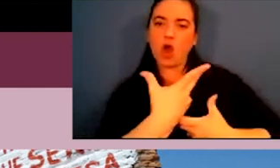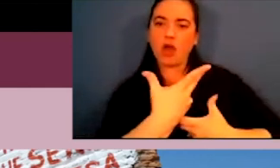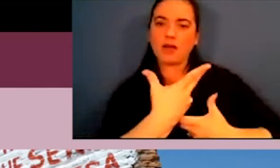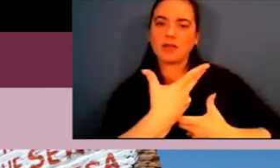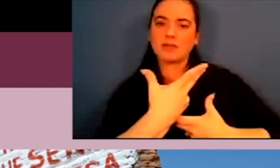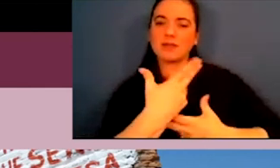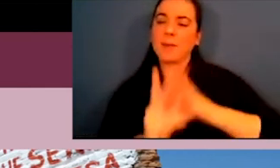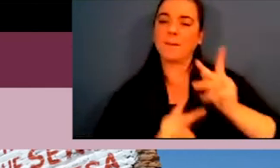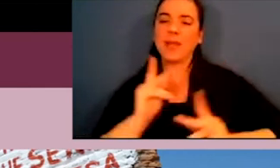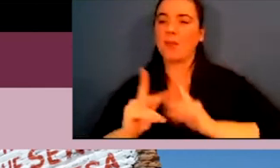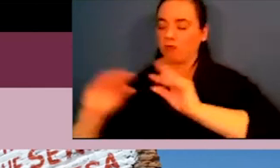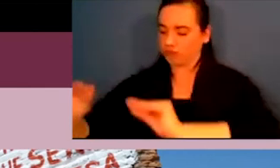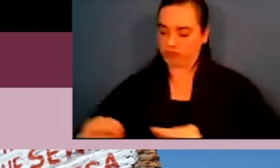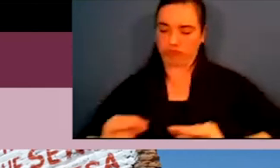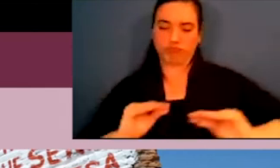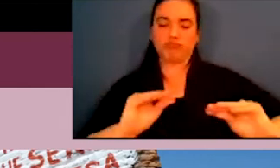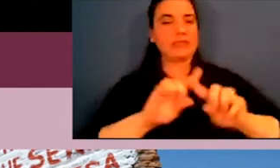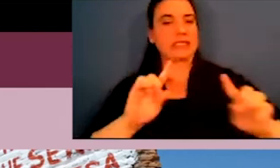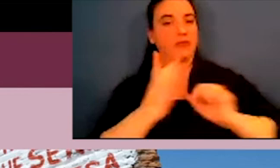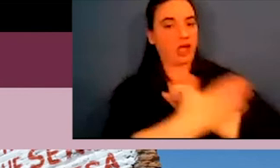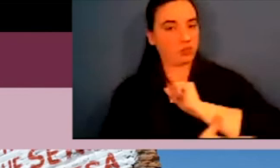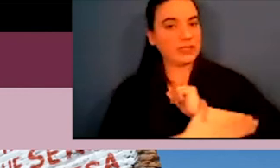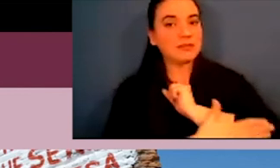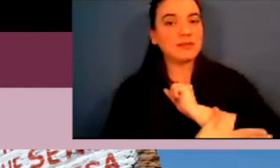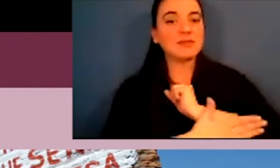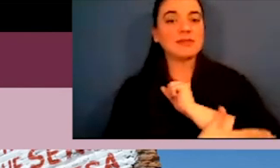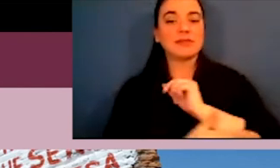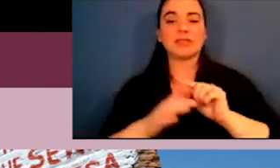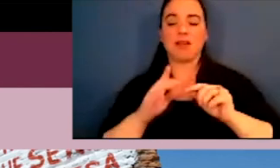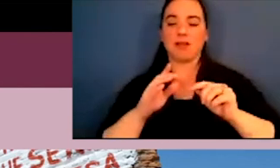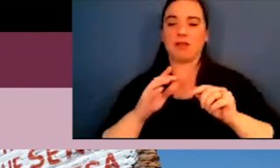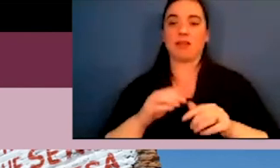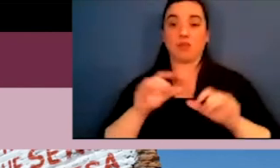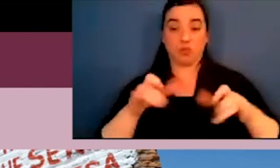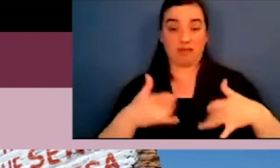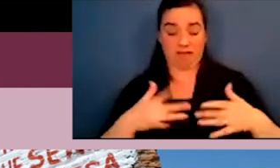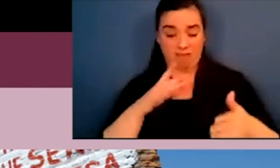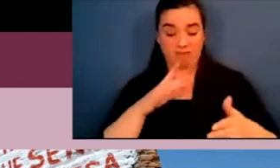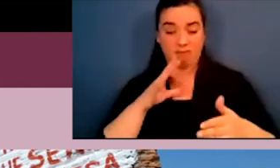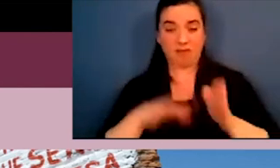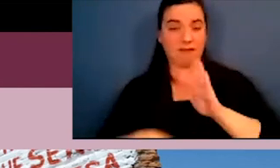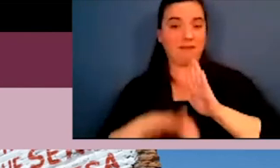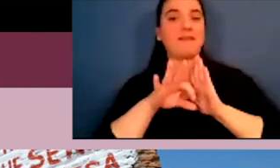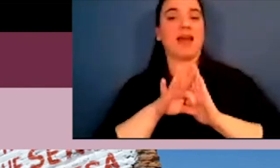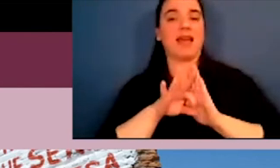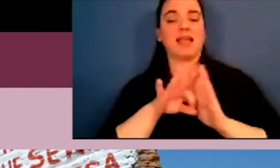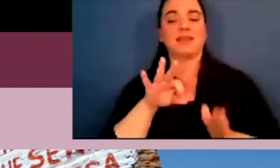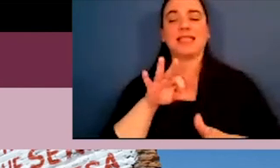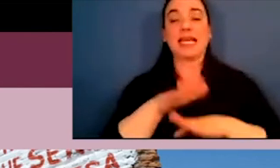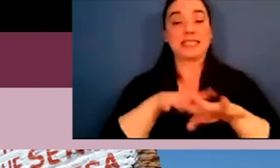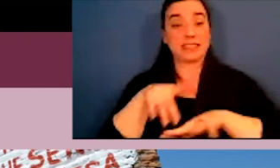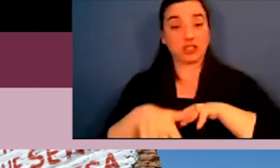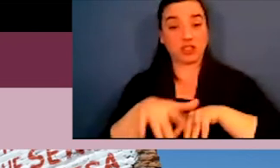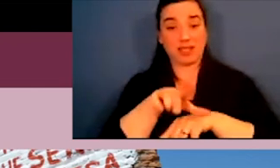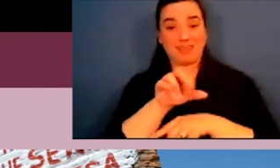forceful displacement, um, has led to migration to other countries, to other continents. You can